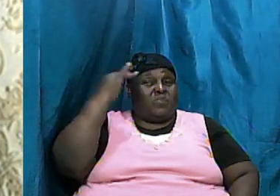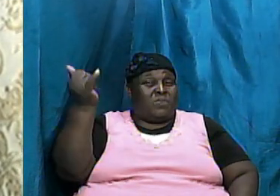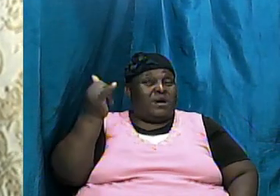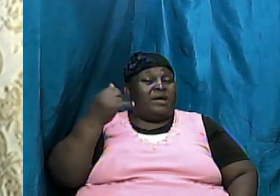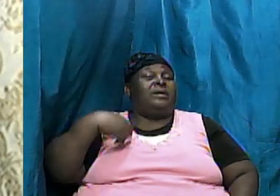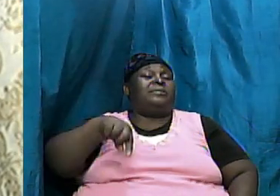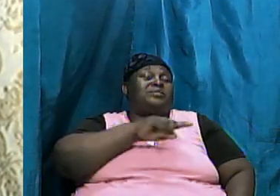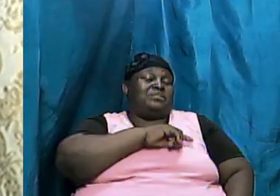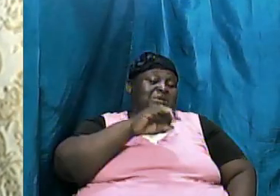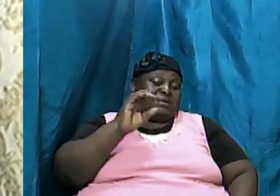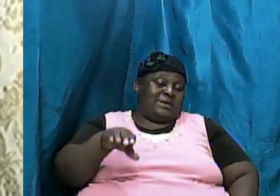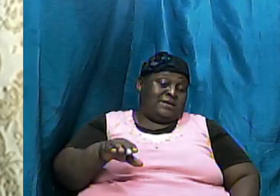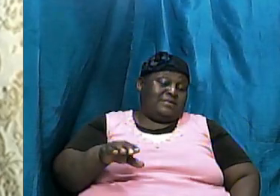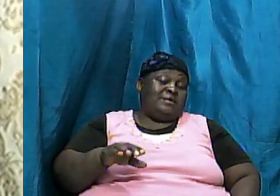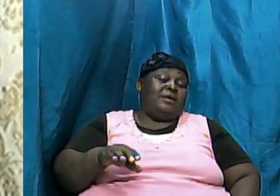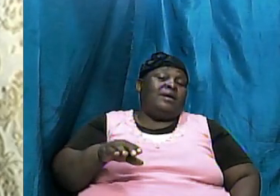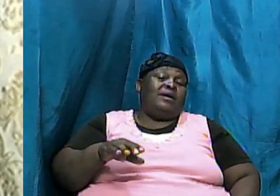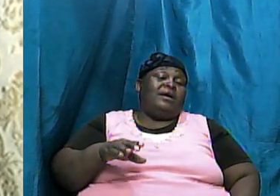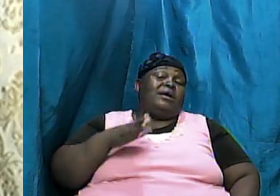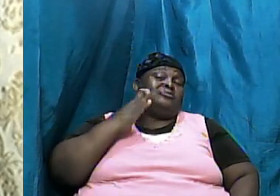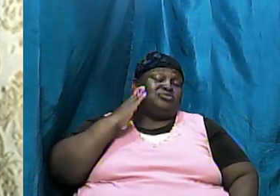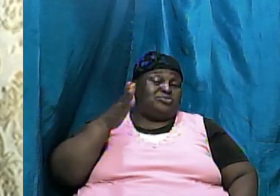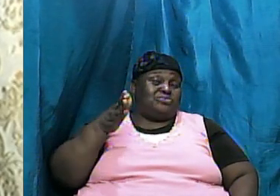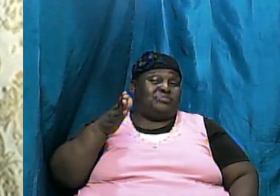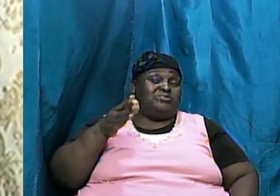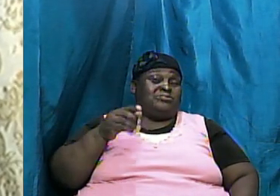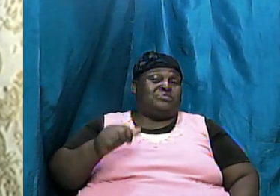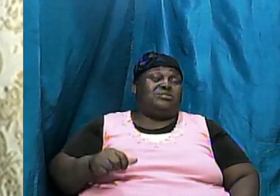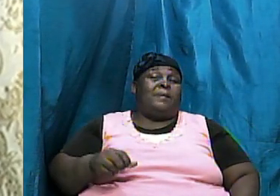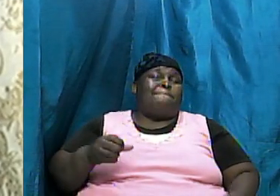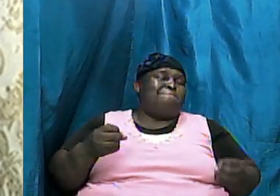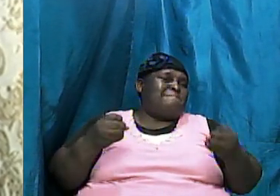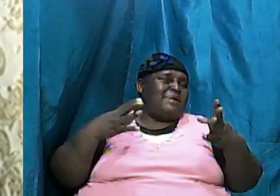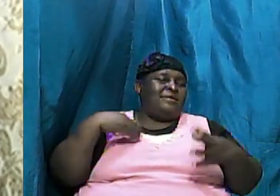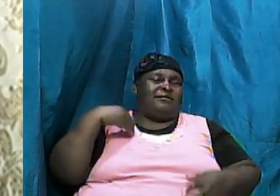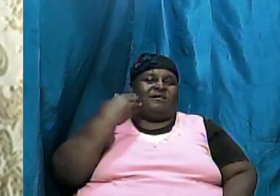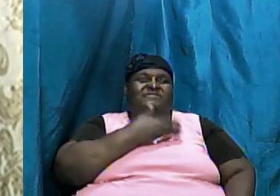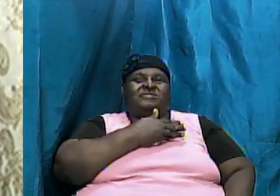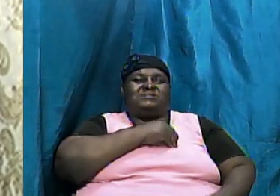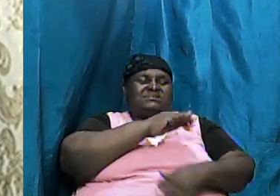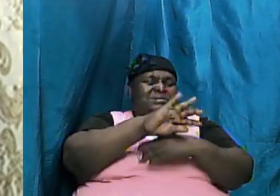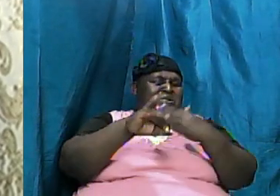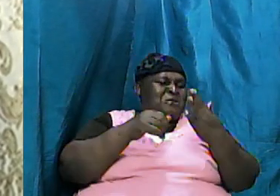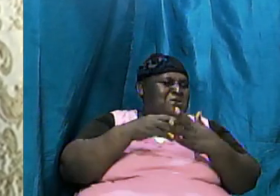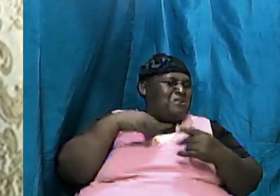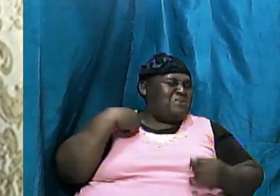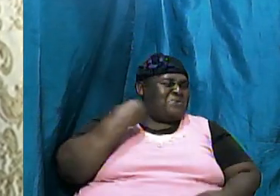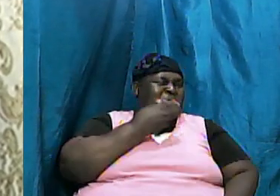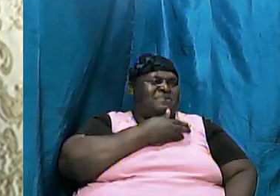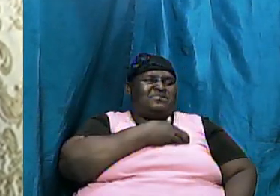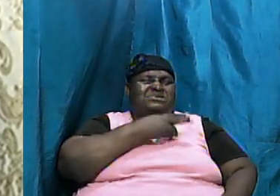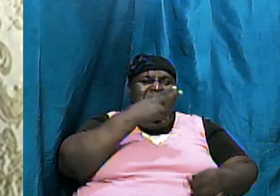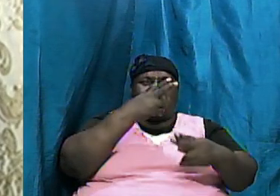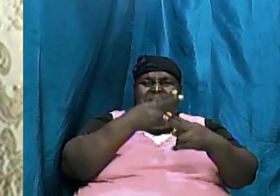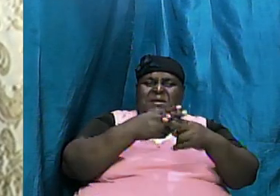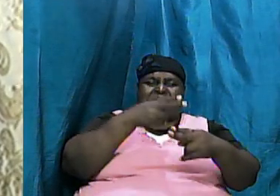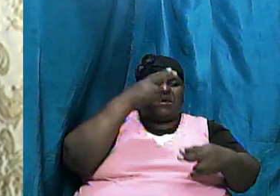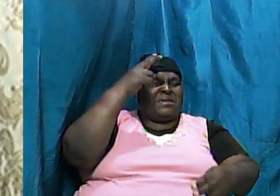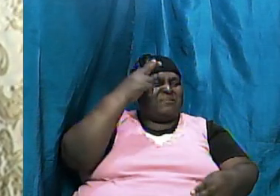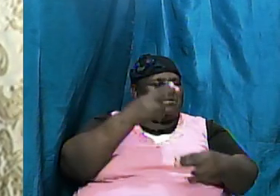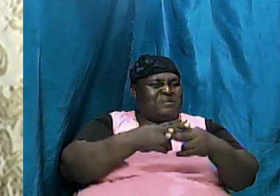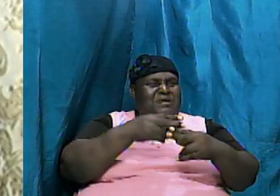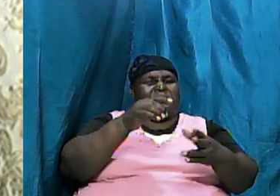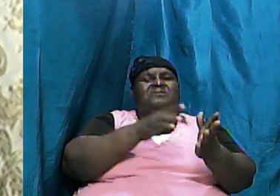and we should many of us all of us that nameth the name of Jesus